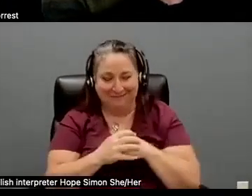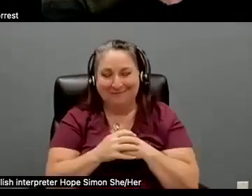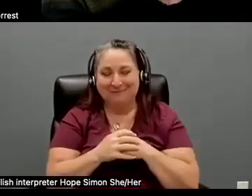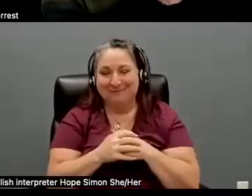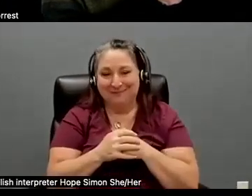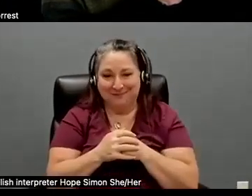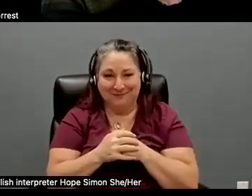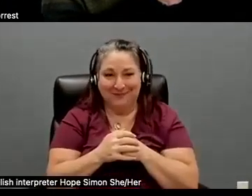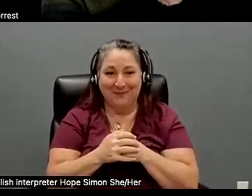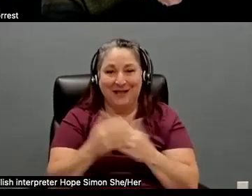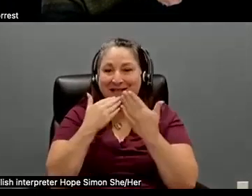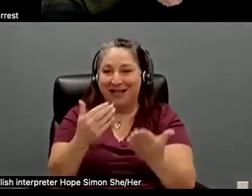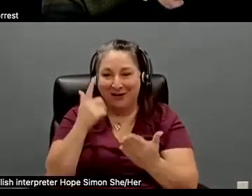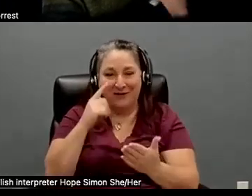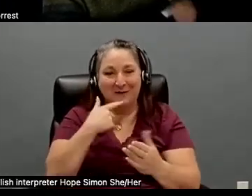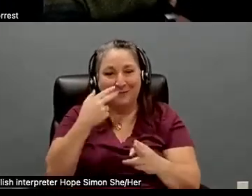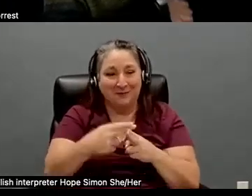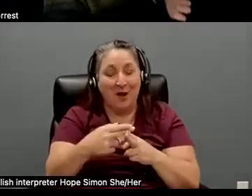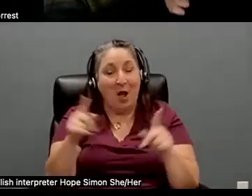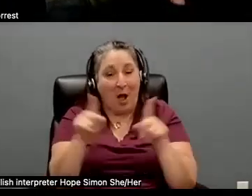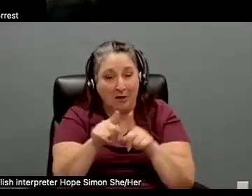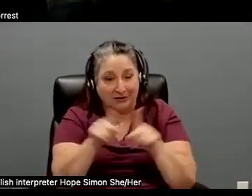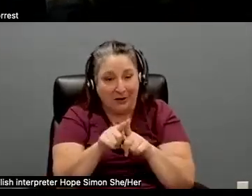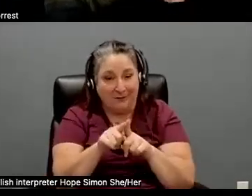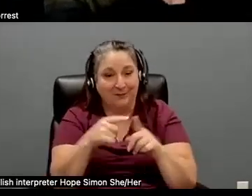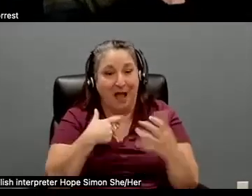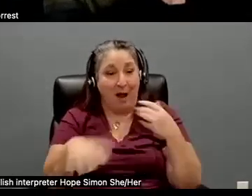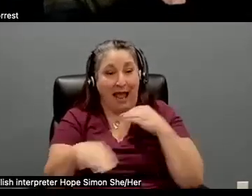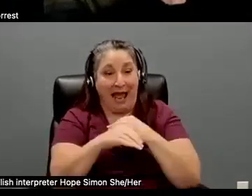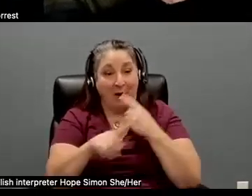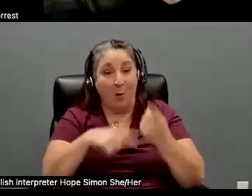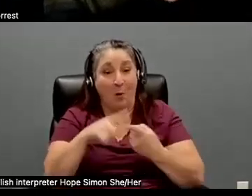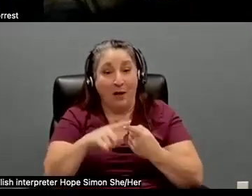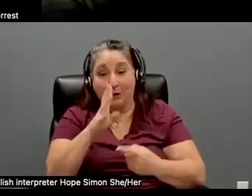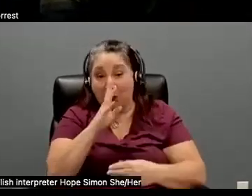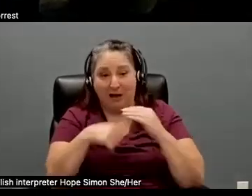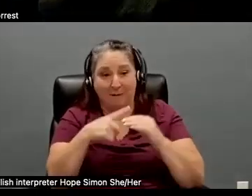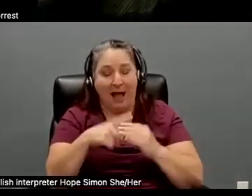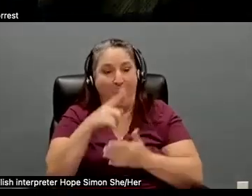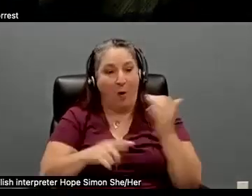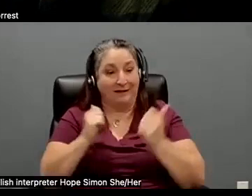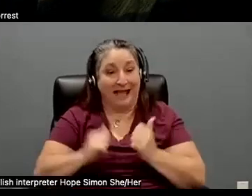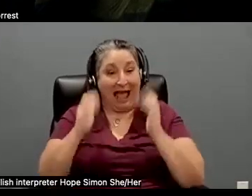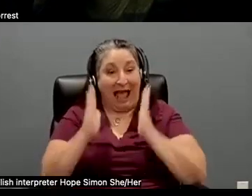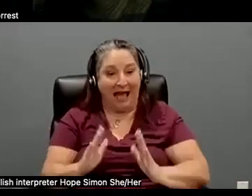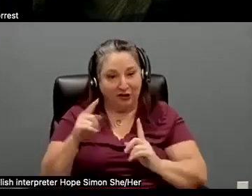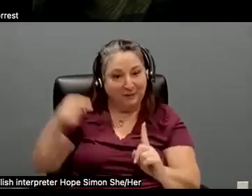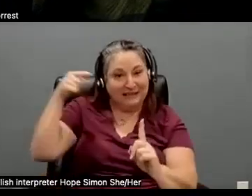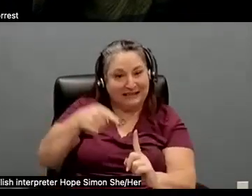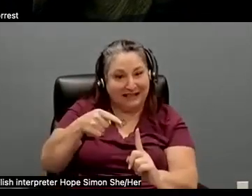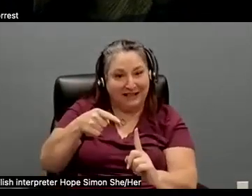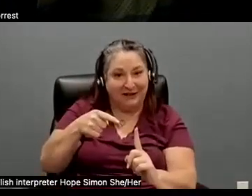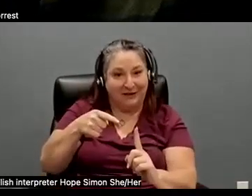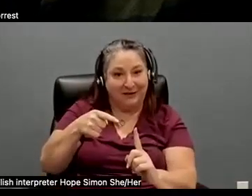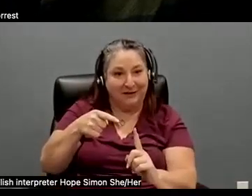but yeah, thank you for saying, so I also did want to, uh, add when you talk about what people, what the actors in particular, uh, bring to